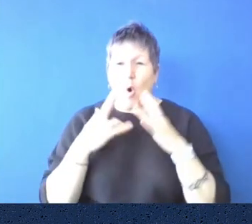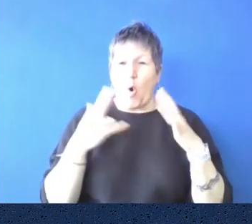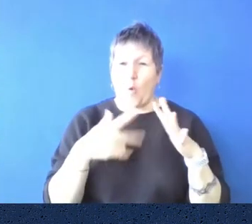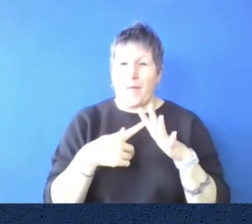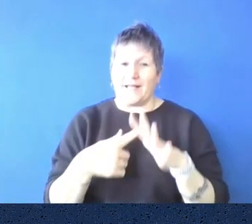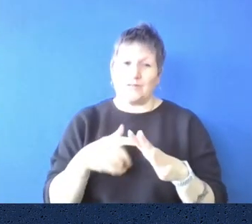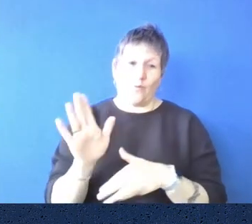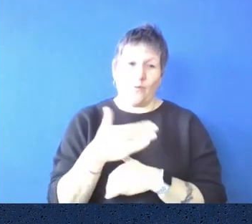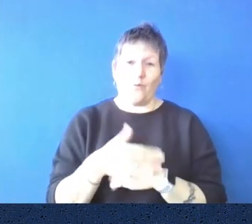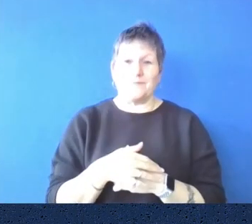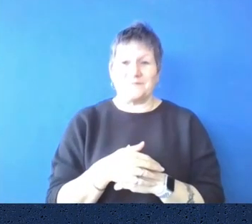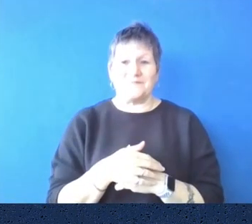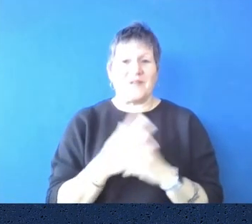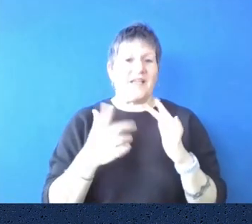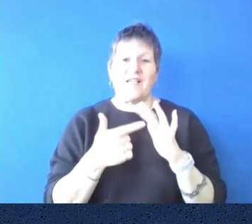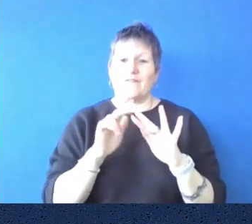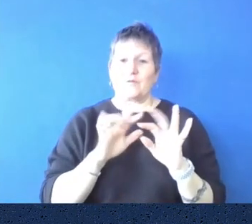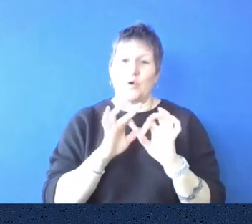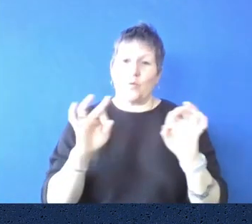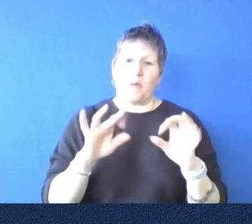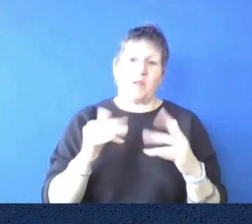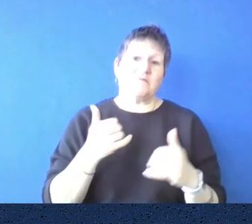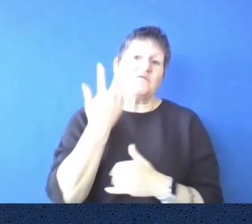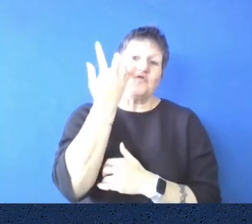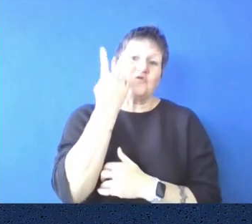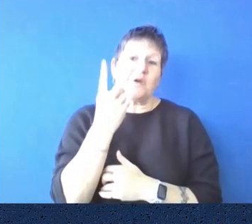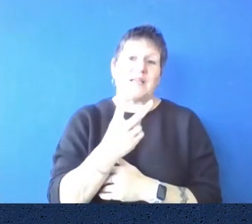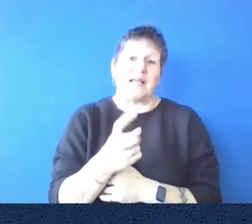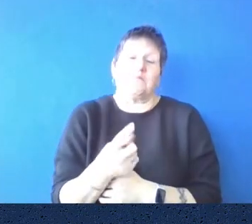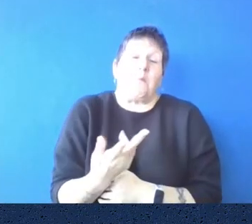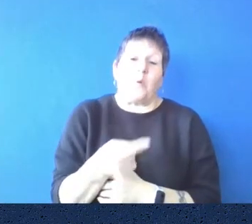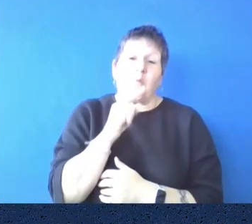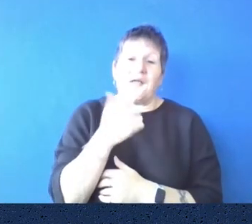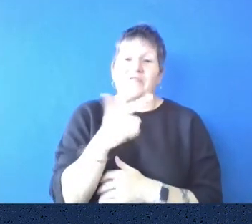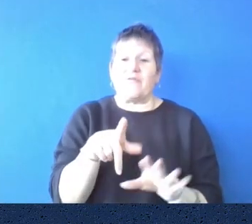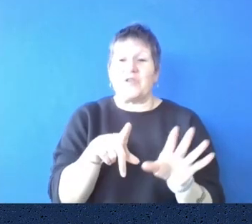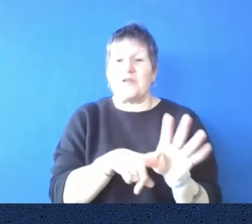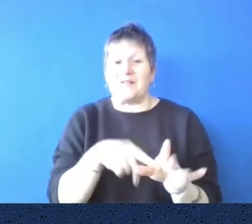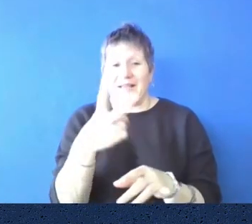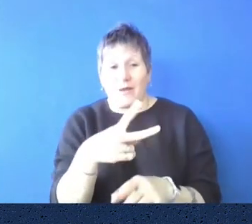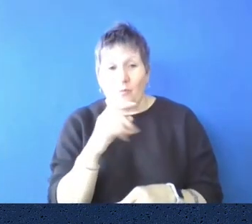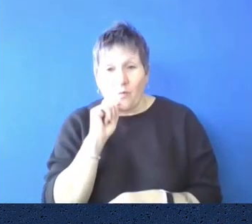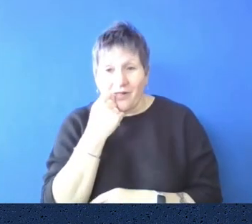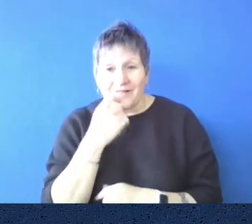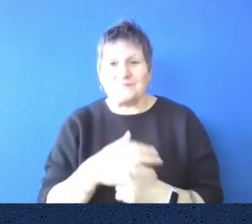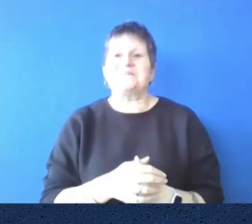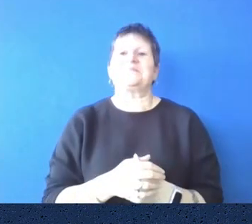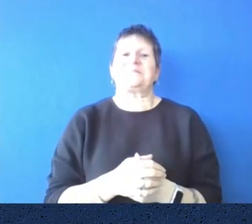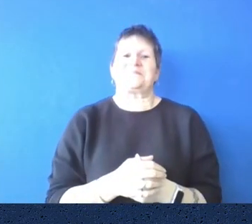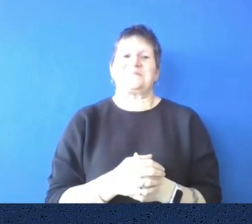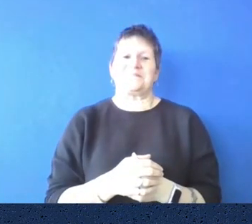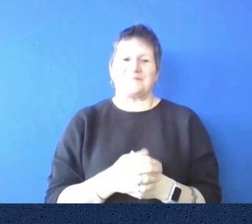uh, if not, perhaps we can do this again in another 170 years. Um, thank you very much again to